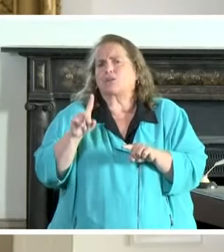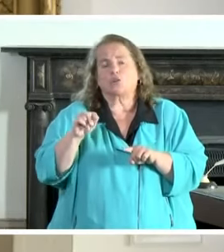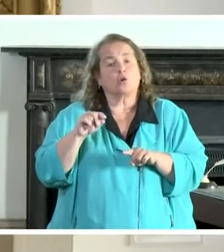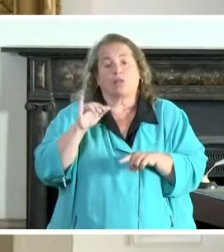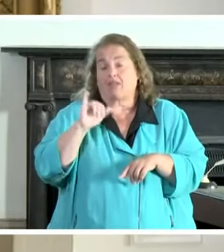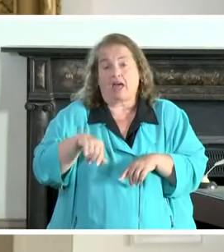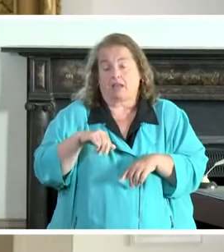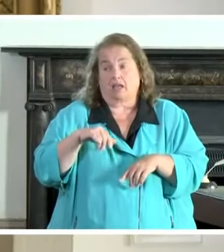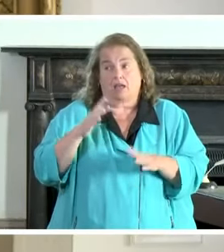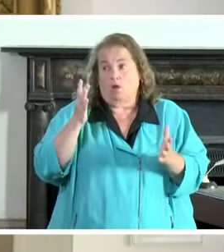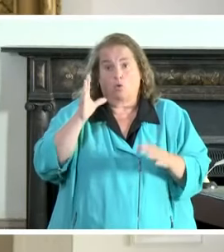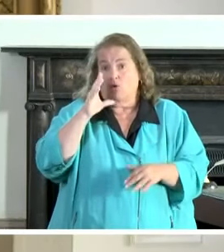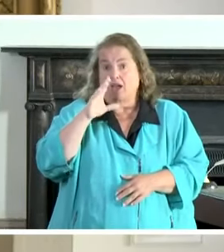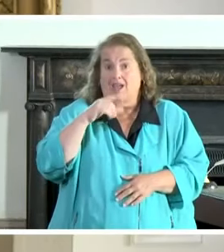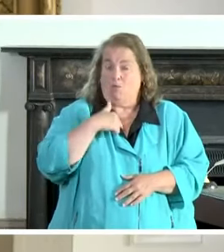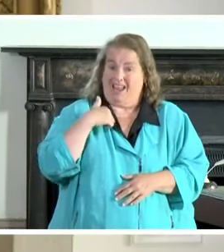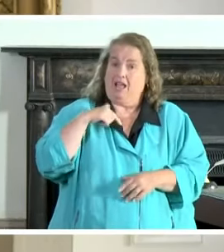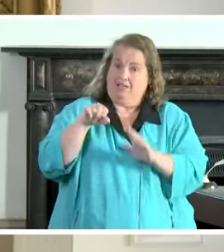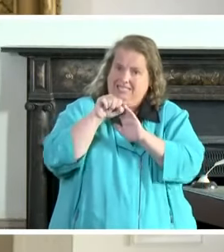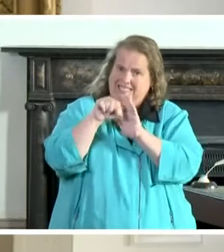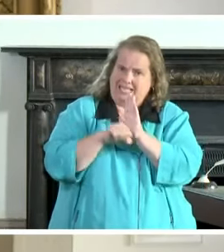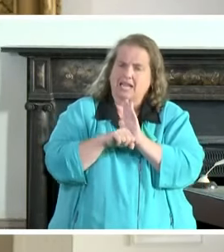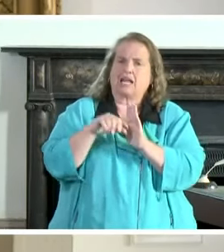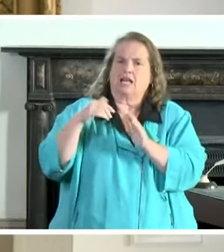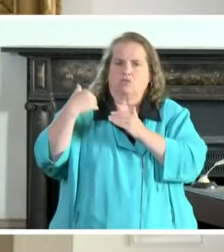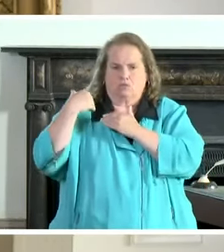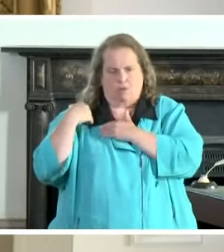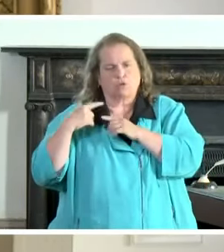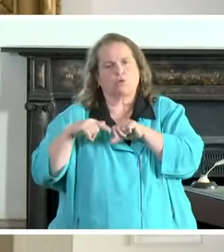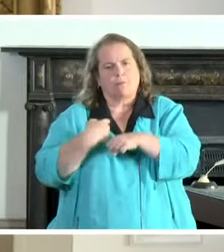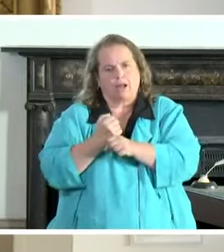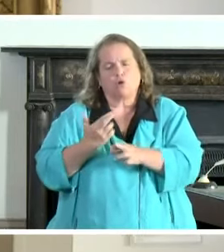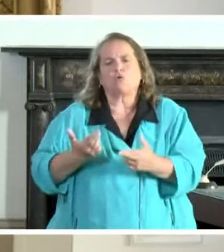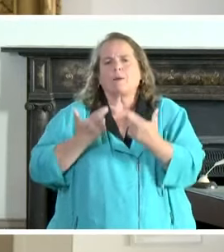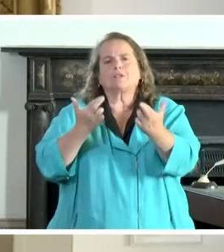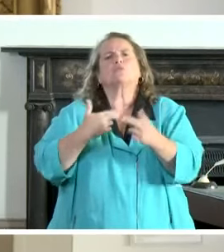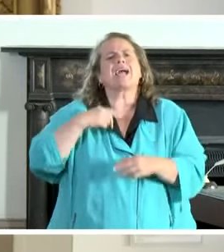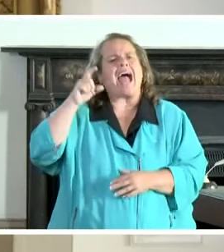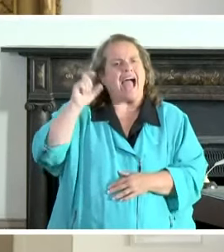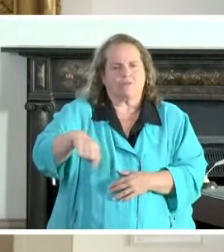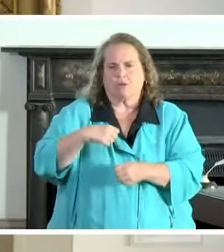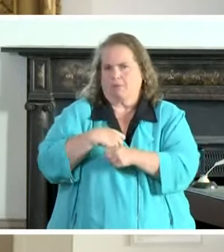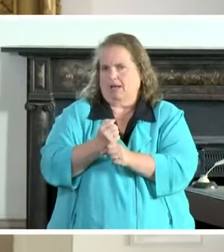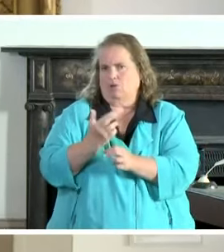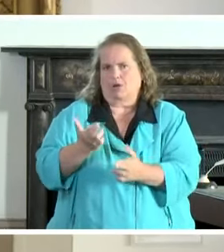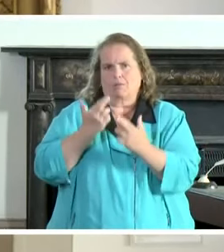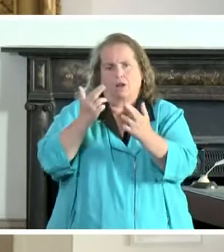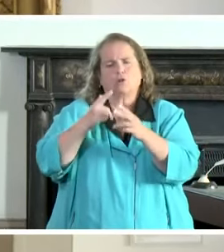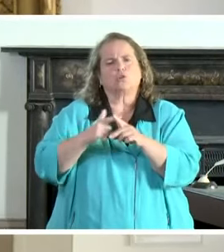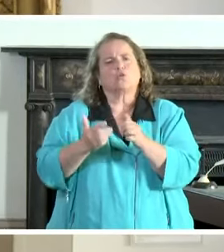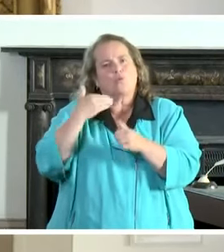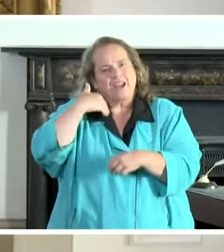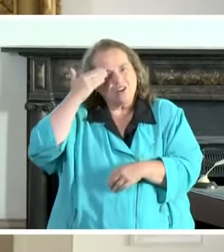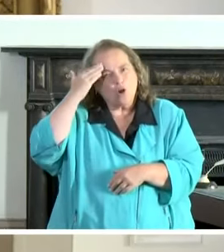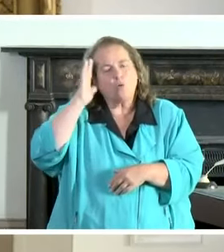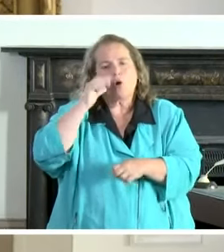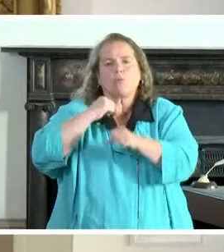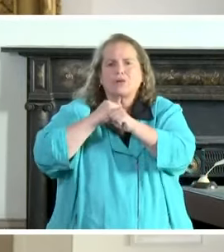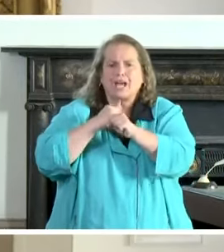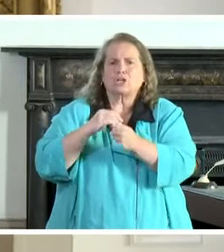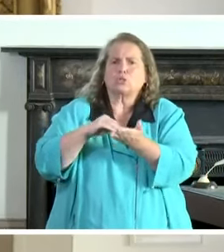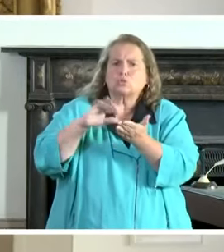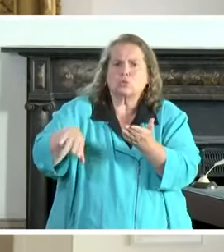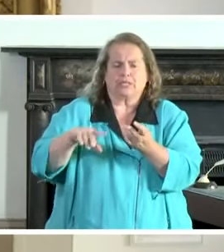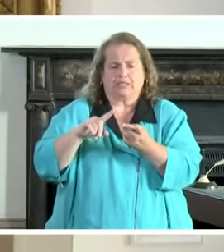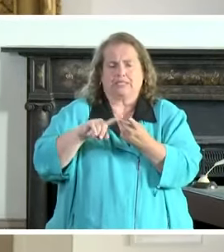is to not make recommendations that we know will help protect not just students but think about the teachers the bus